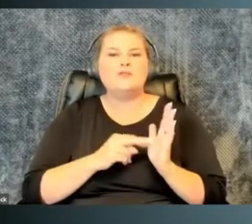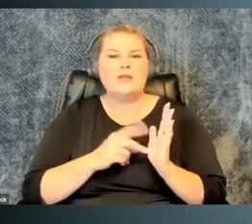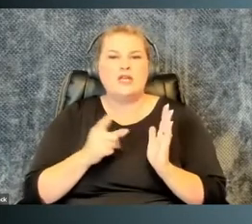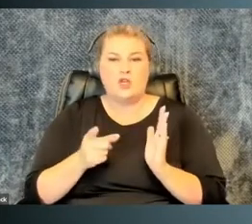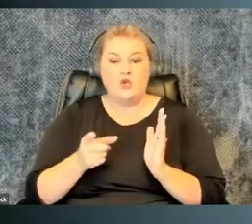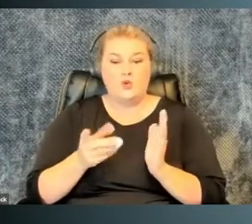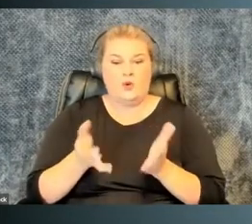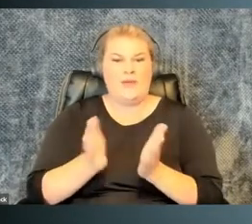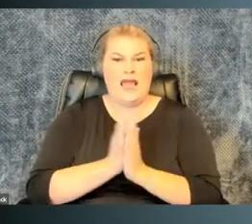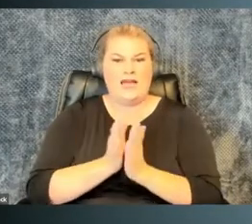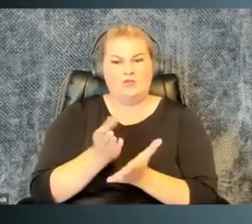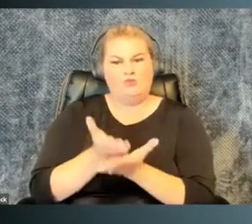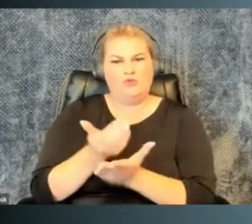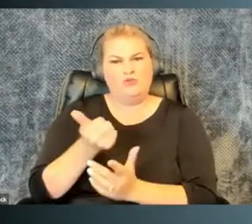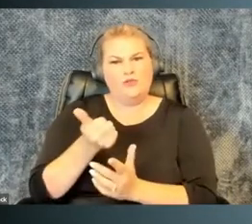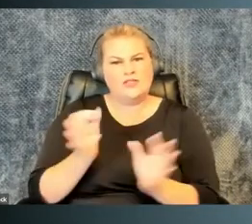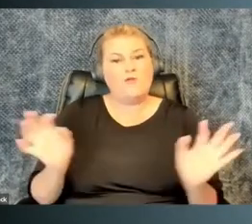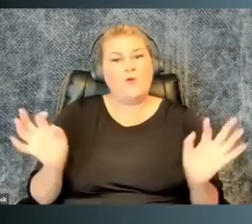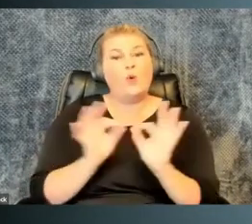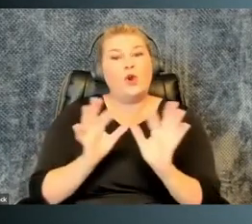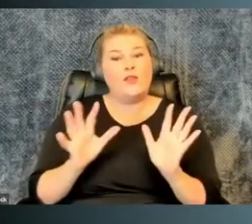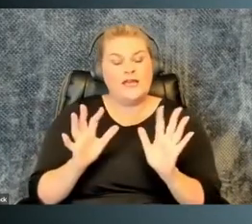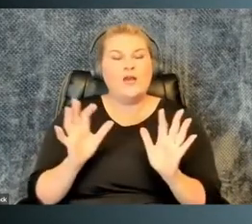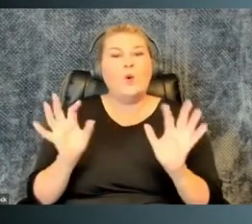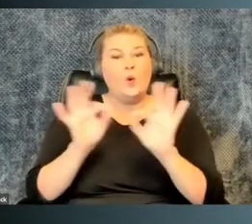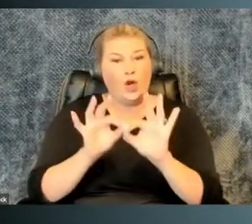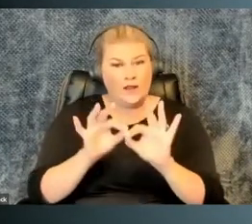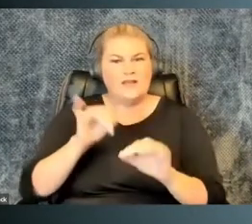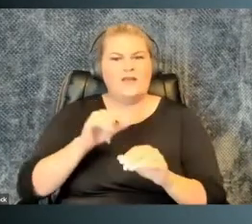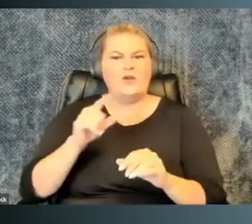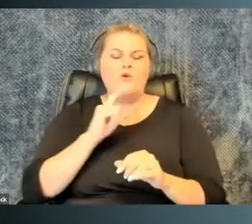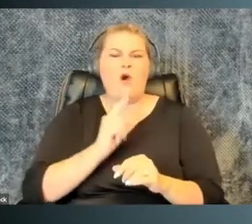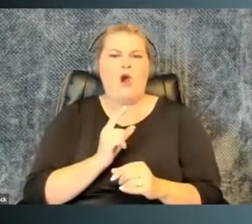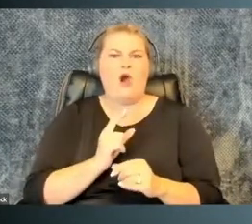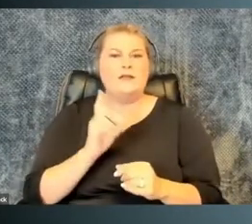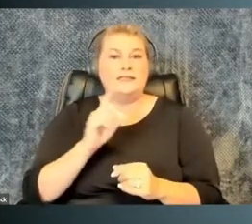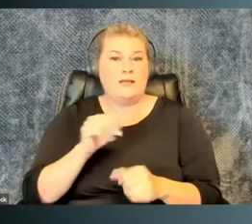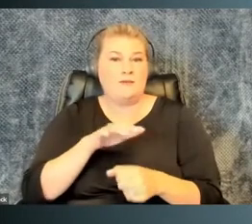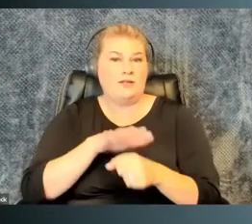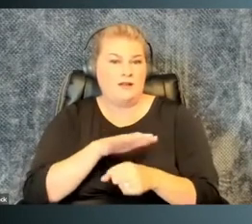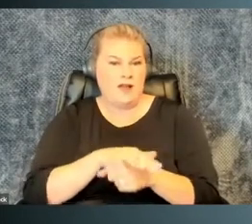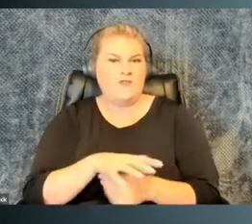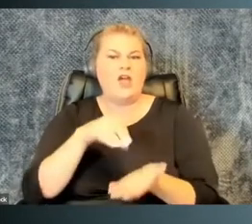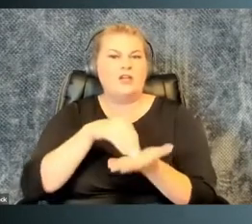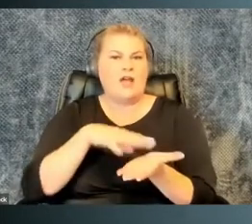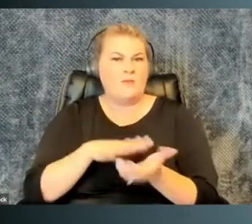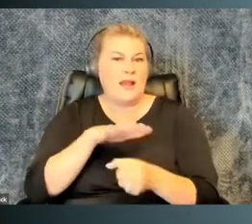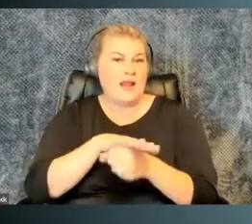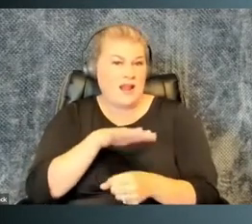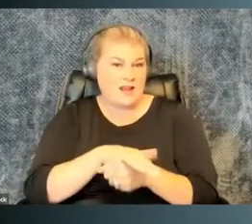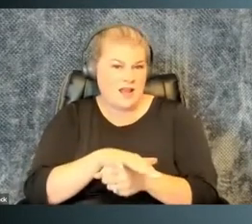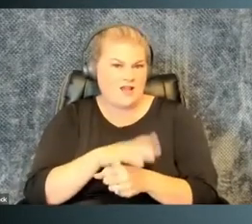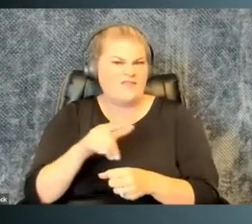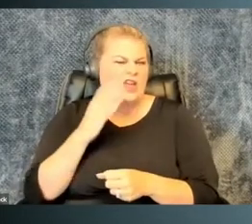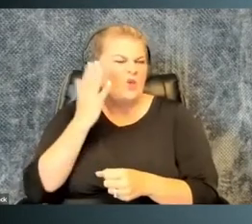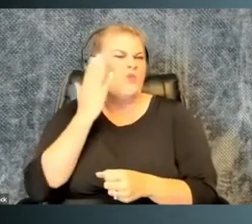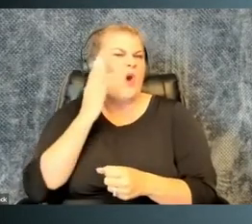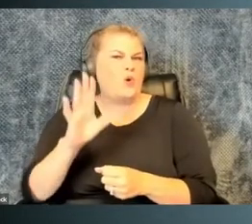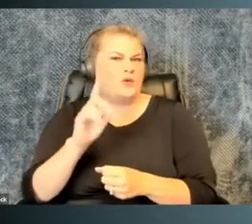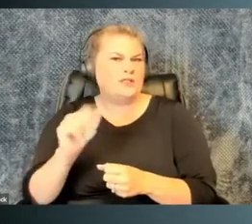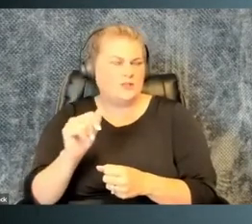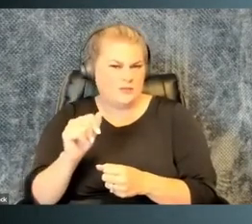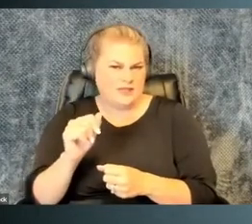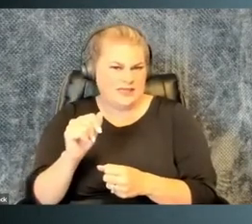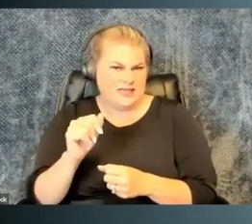mean you'll be asked to prove yourself worthy, to be disabled enough, to be documented enough, meaning that you know